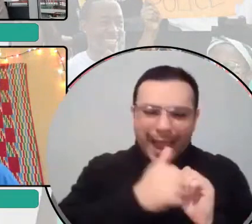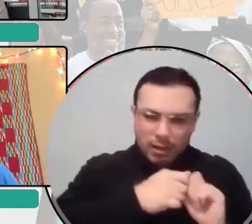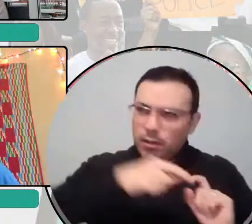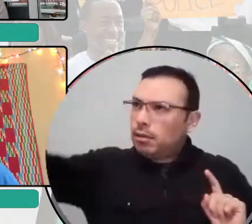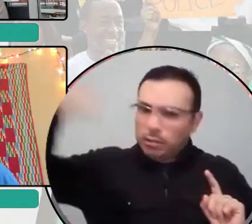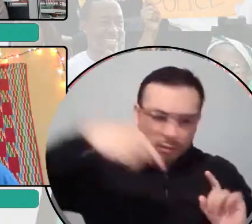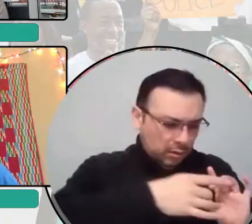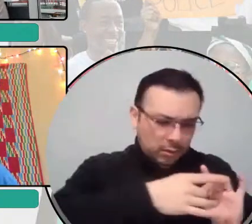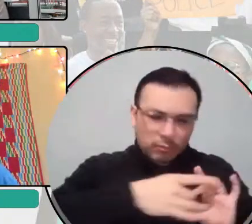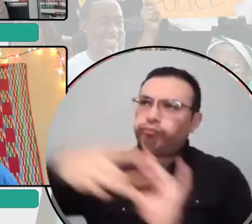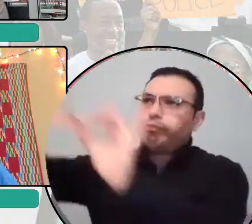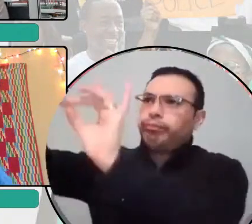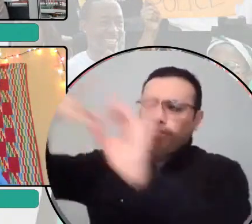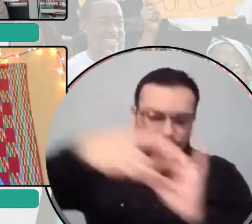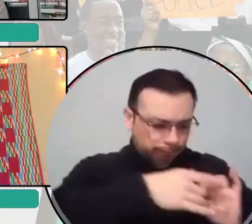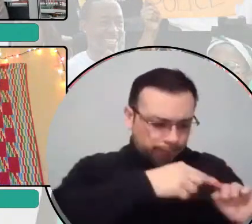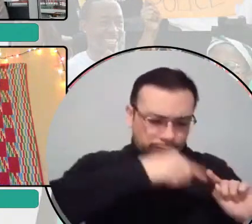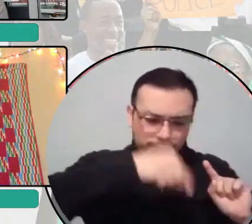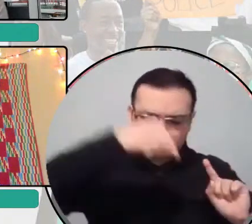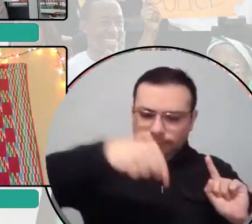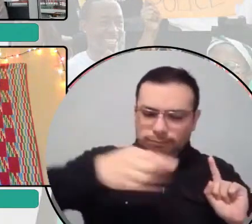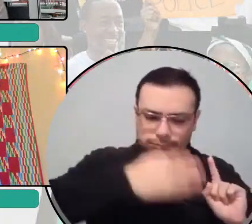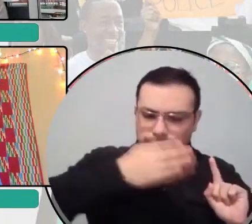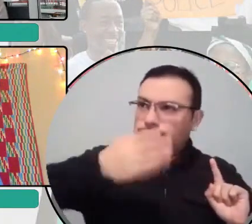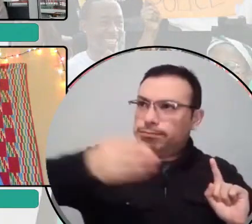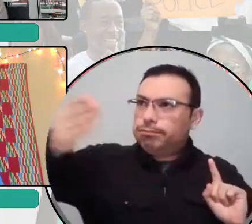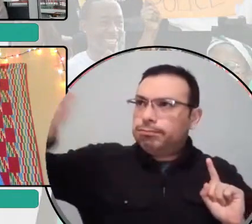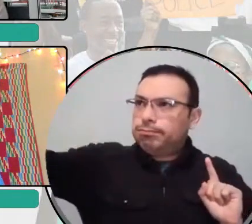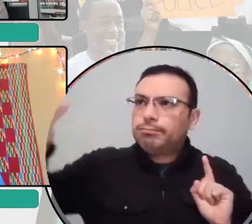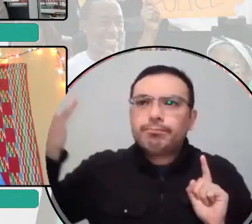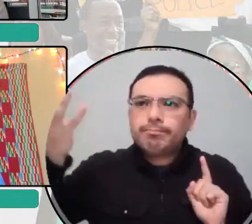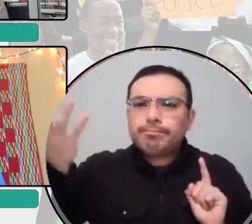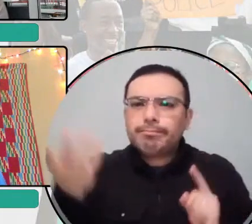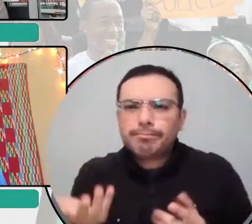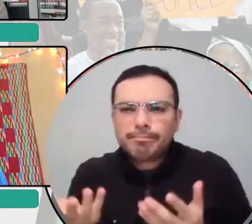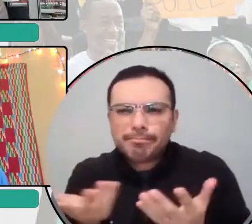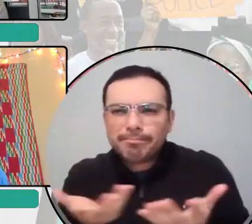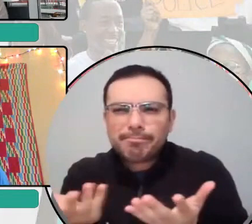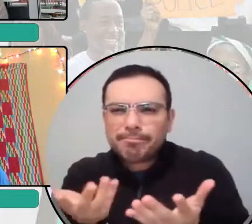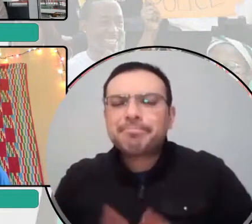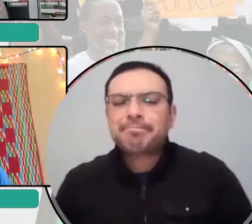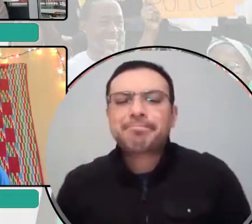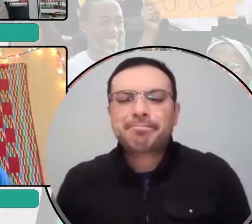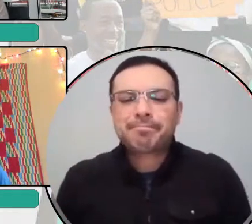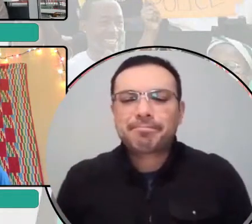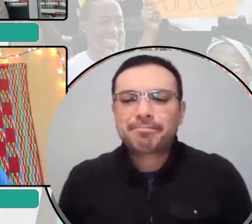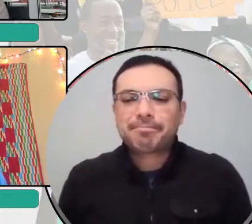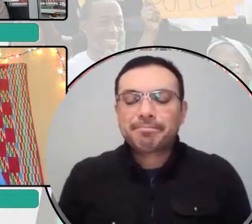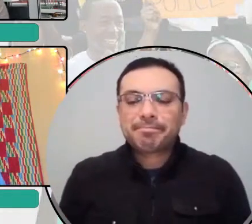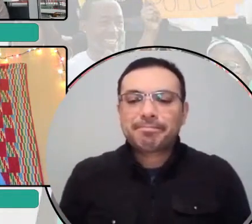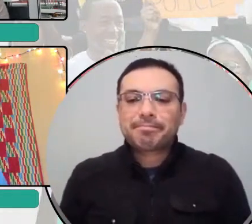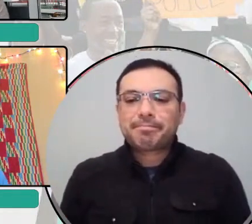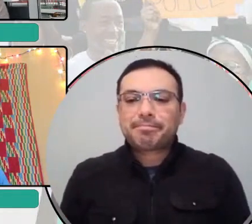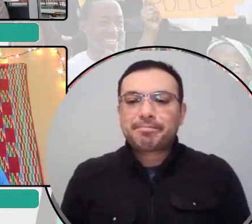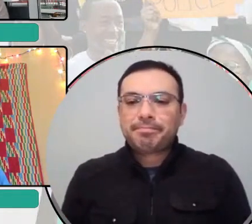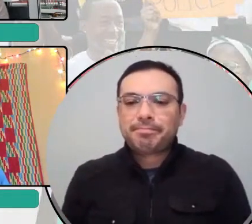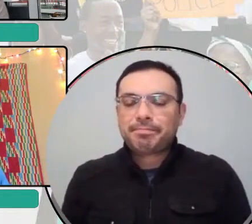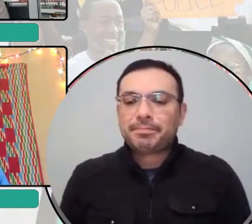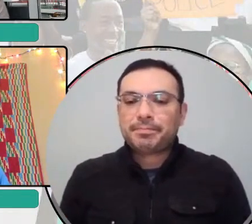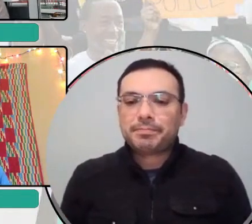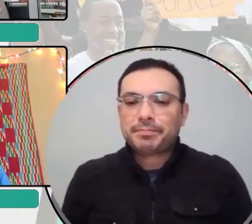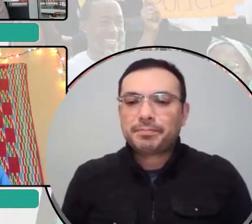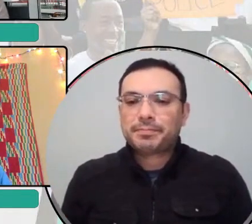the vision of where we want to go with the reality that we have right now? Um, and